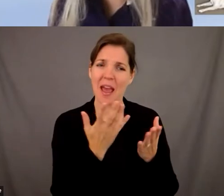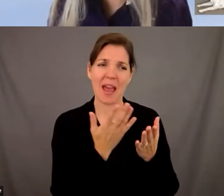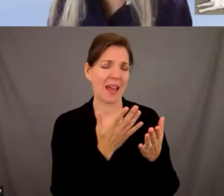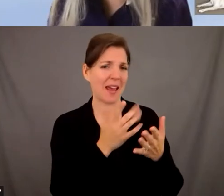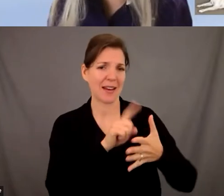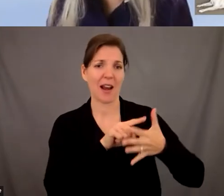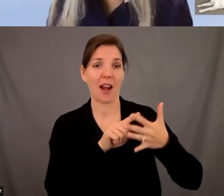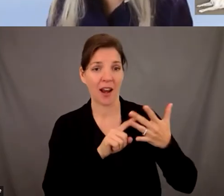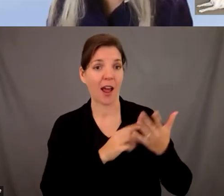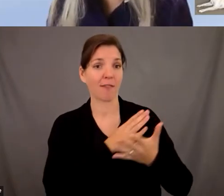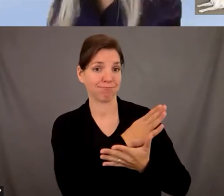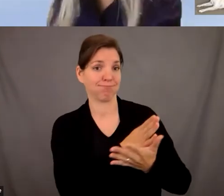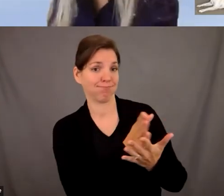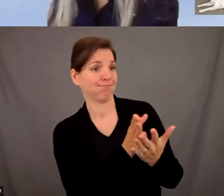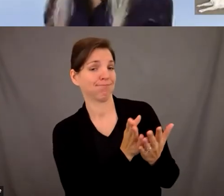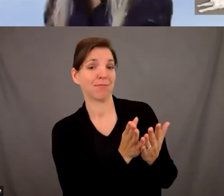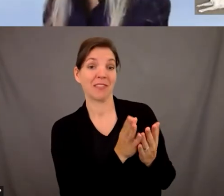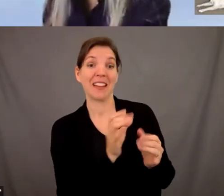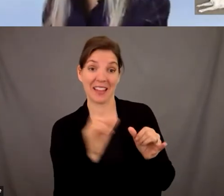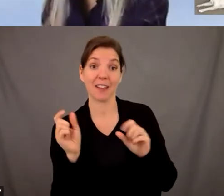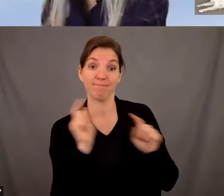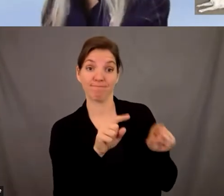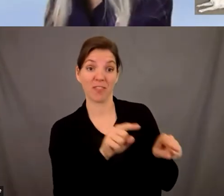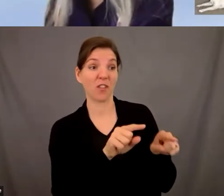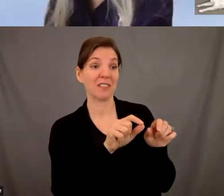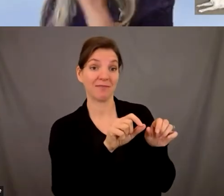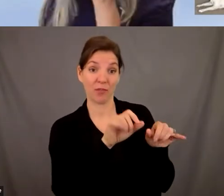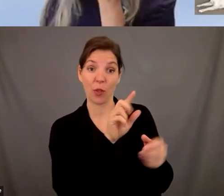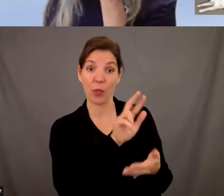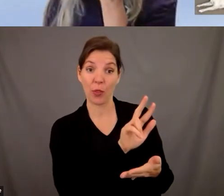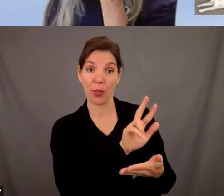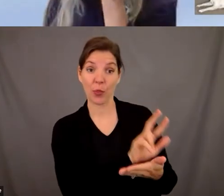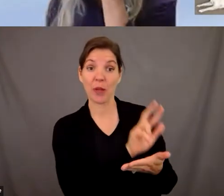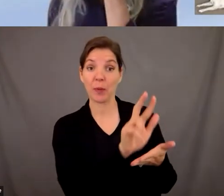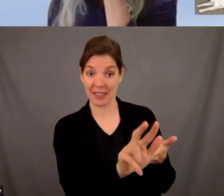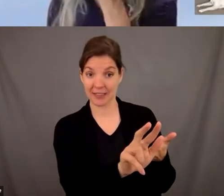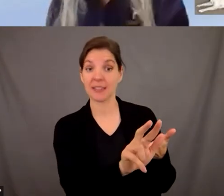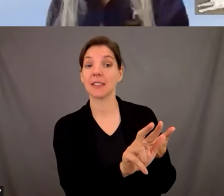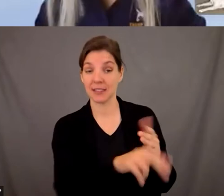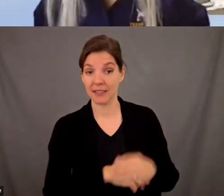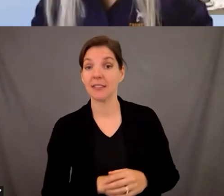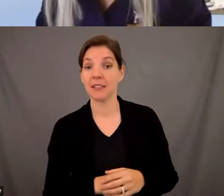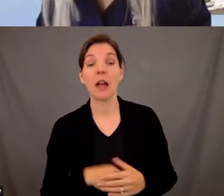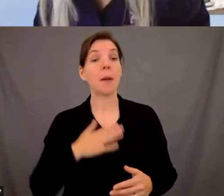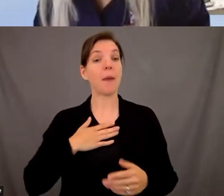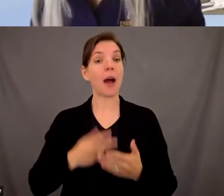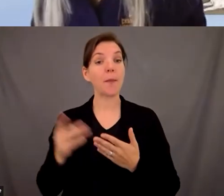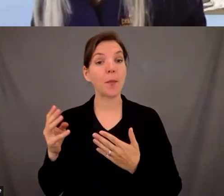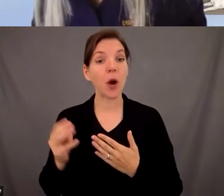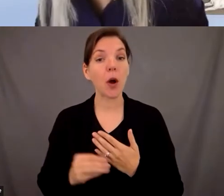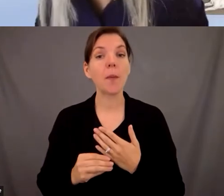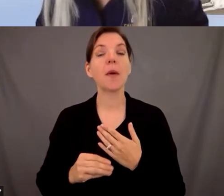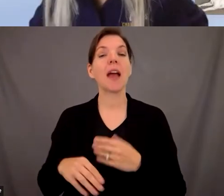different domains of instructions so they do that for three weeks and the program that i lead is called arts and entertainment